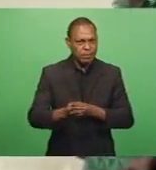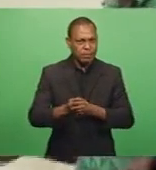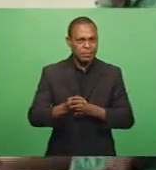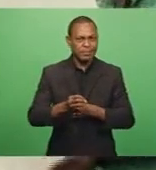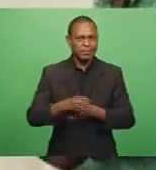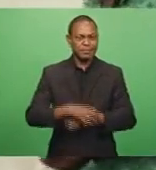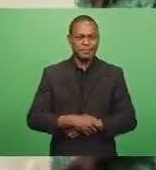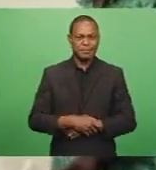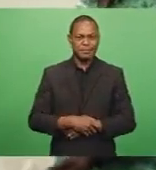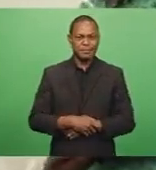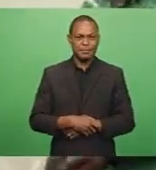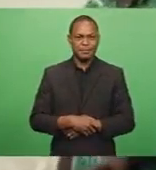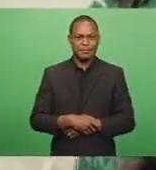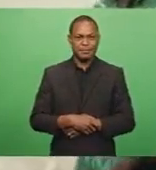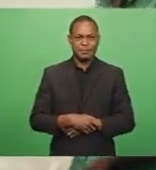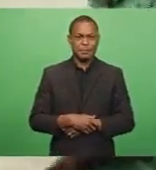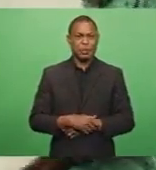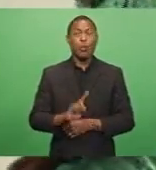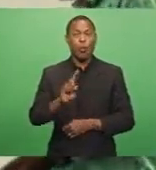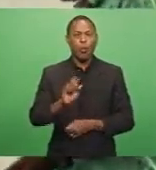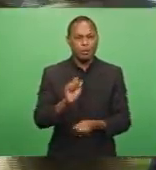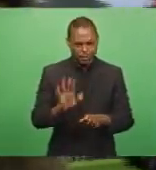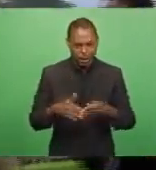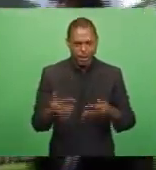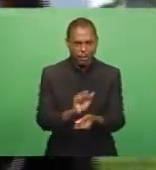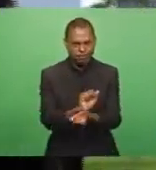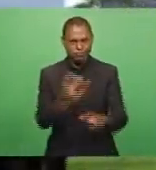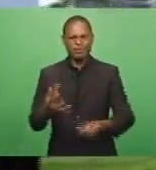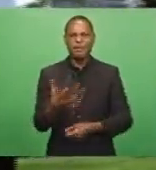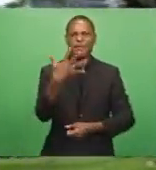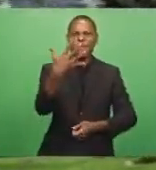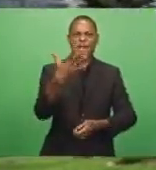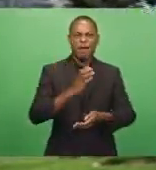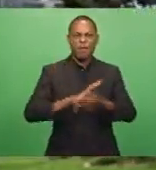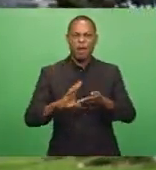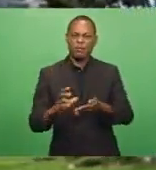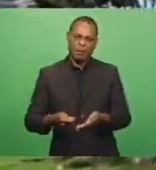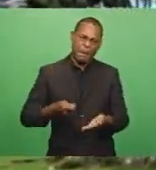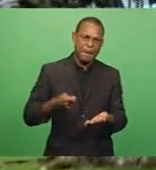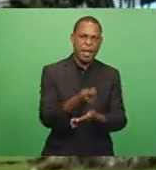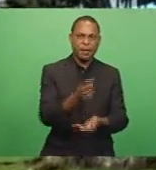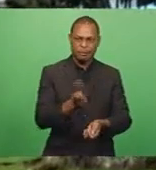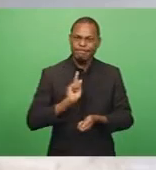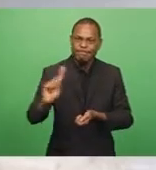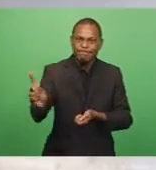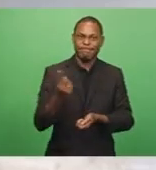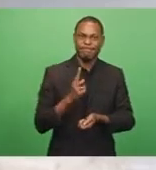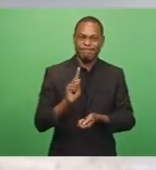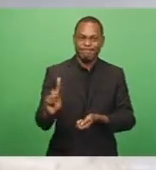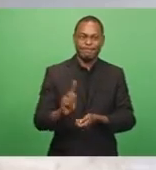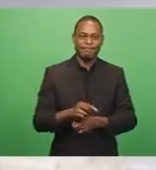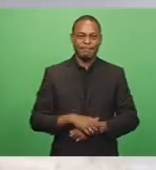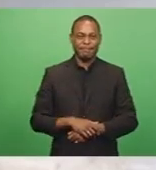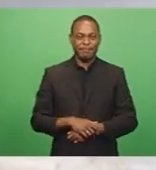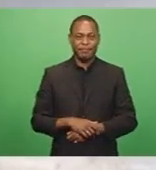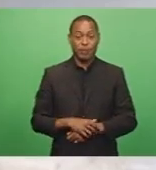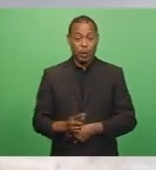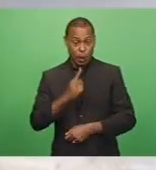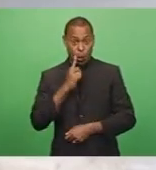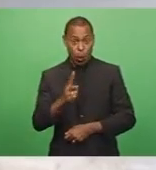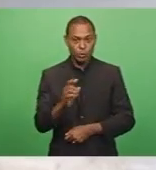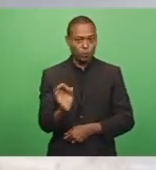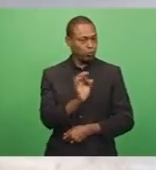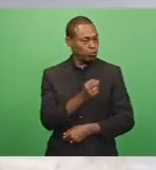prejudicial. They have been released on $500 bail, bond on their own recognition. They have been ordered not to